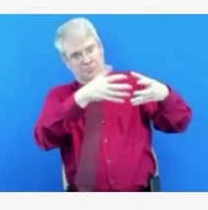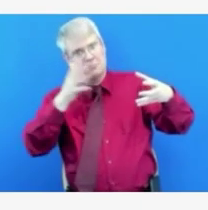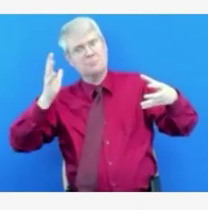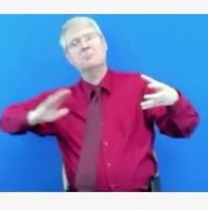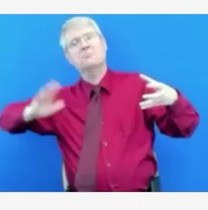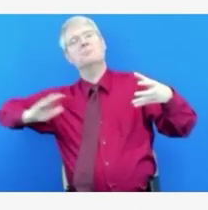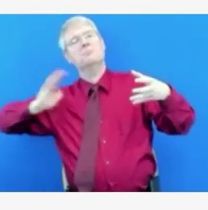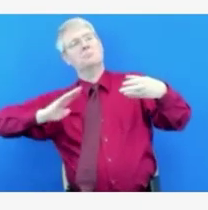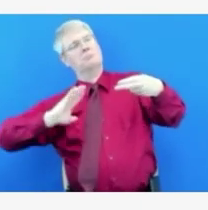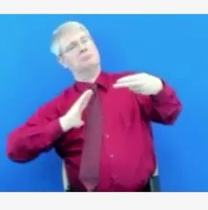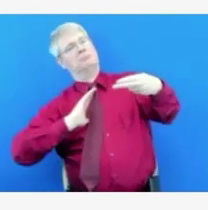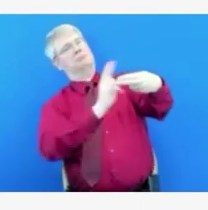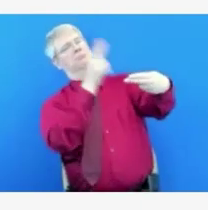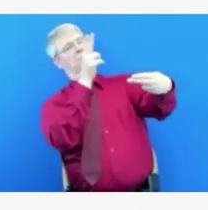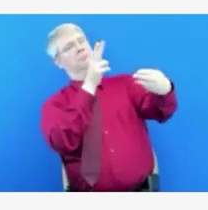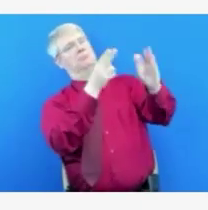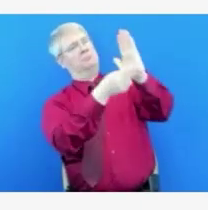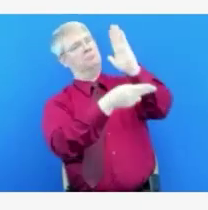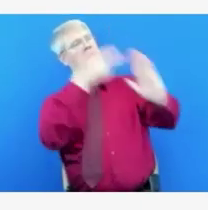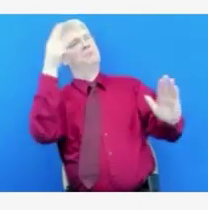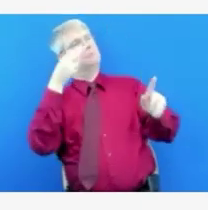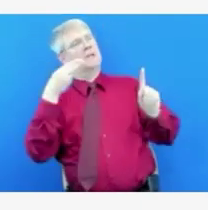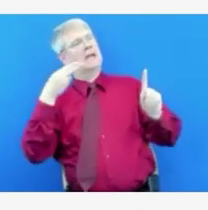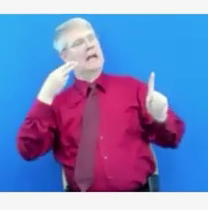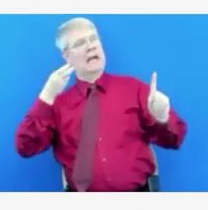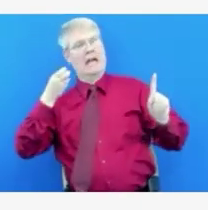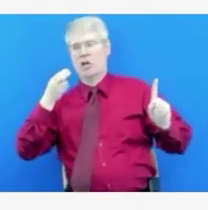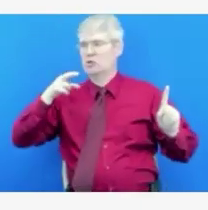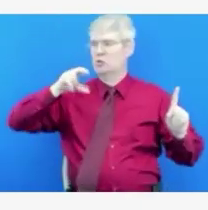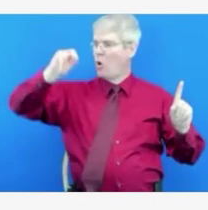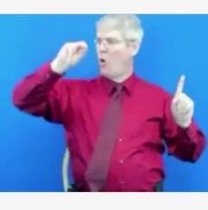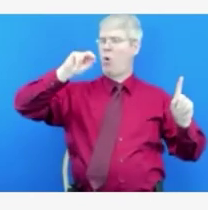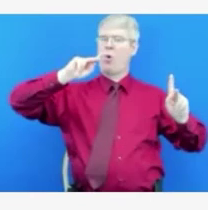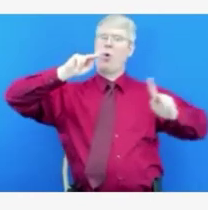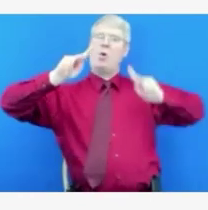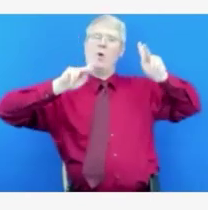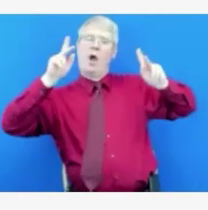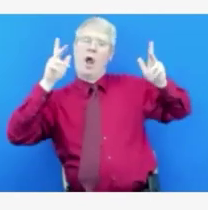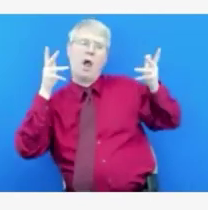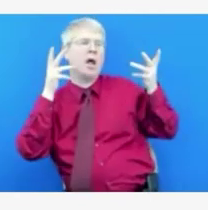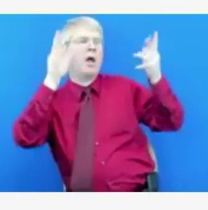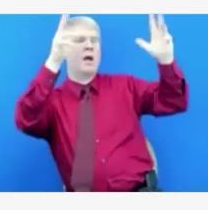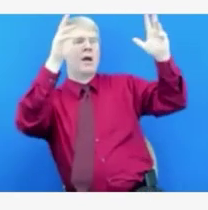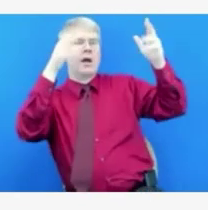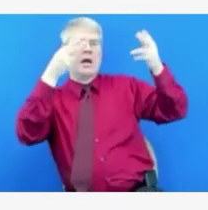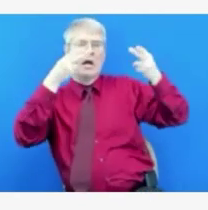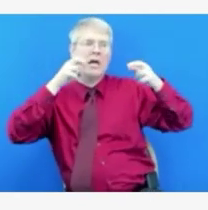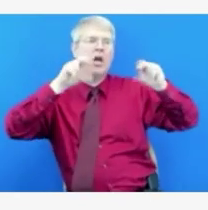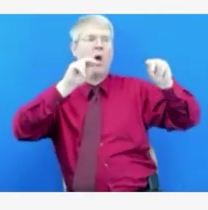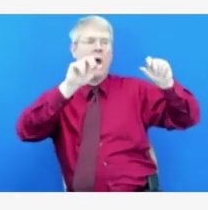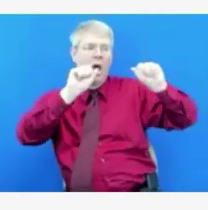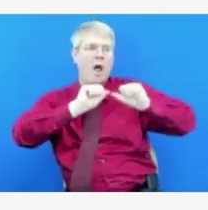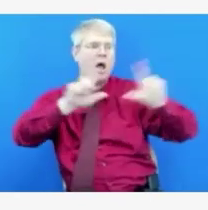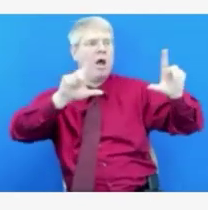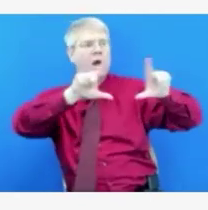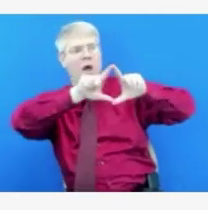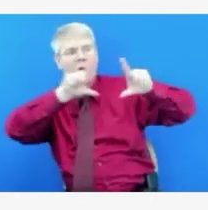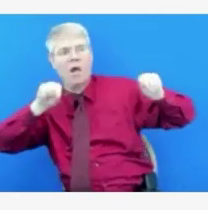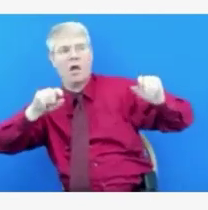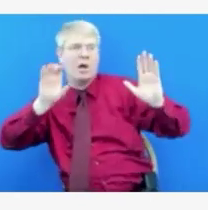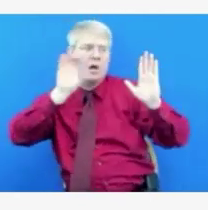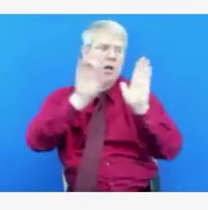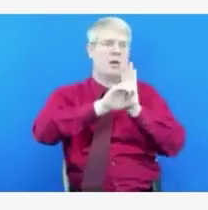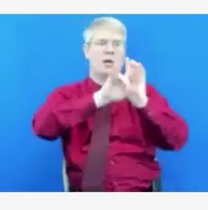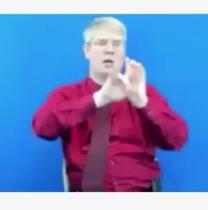felt some accomplishment? Are you noticing that maybe they're not feeling that anymore or they don't want to, you know, advertise